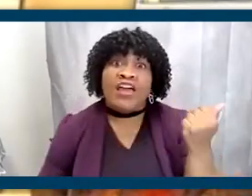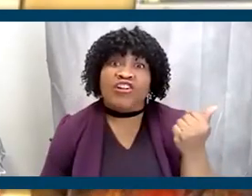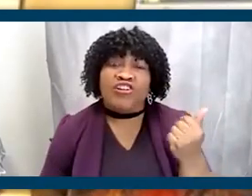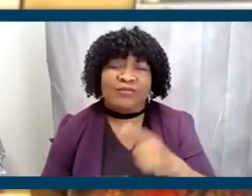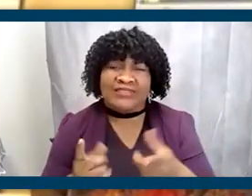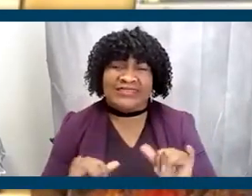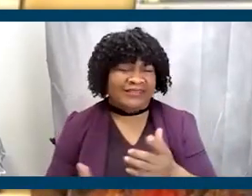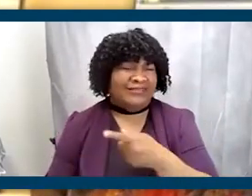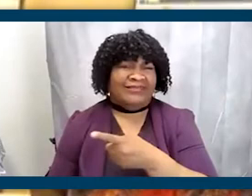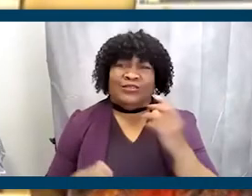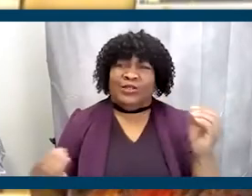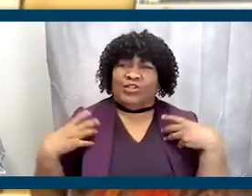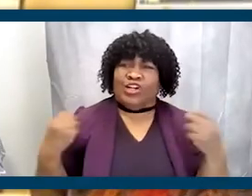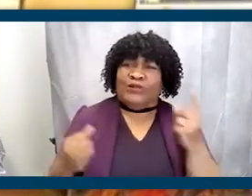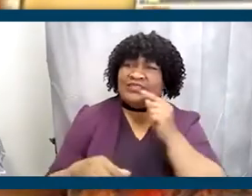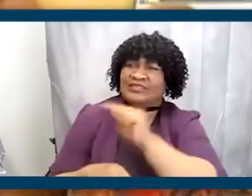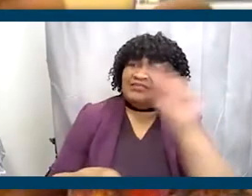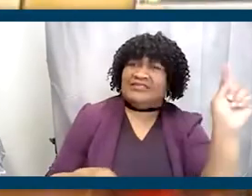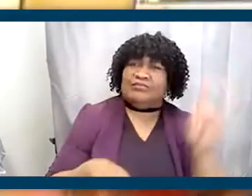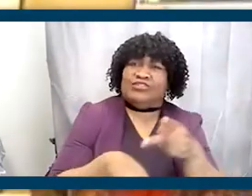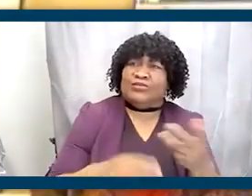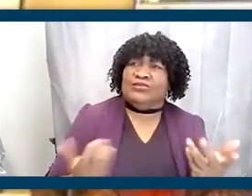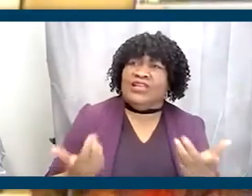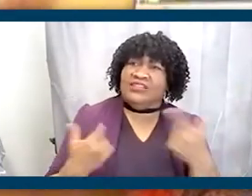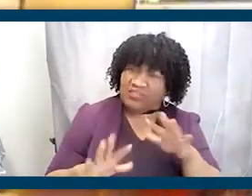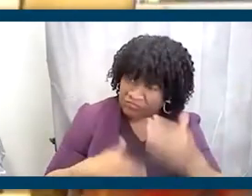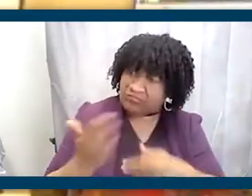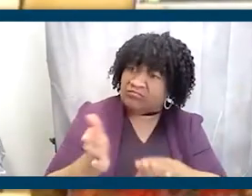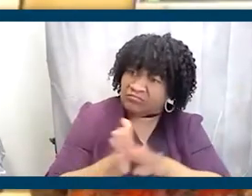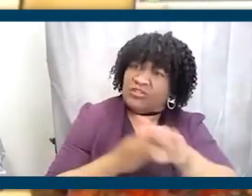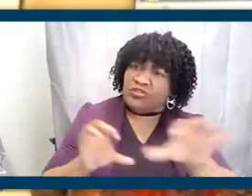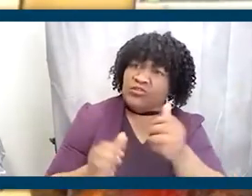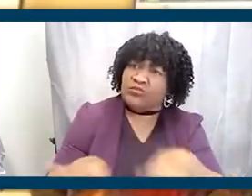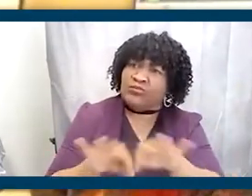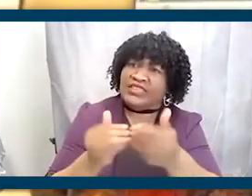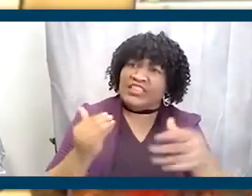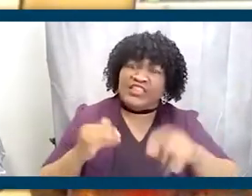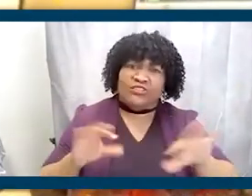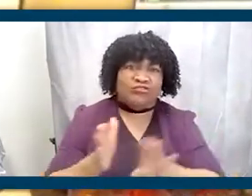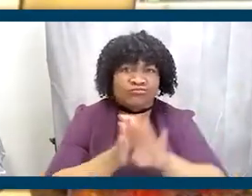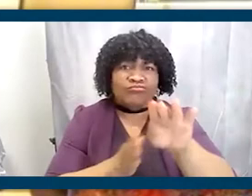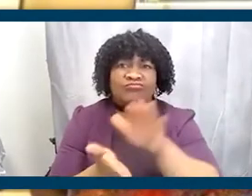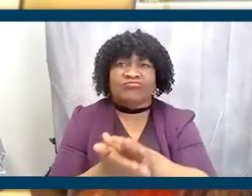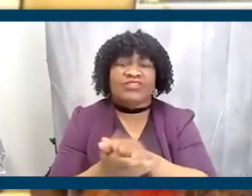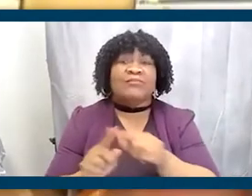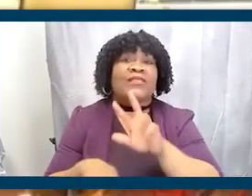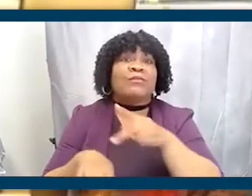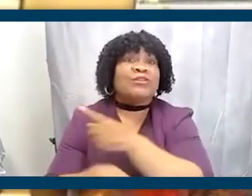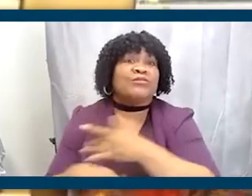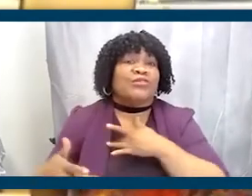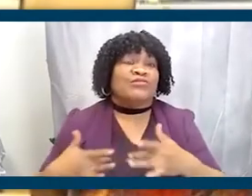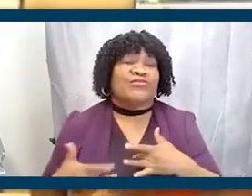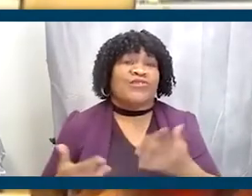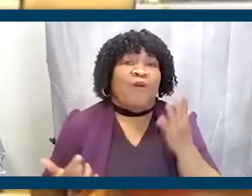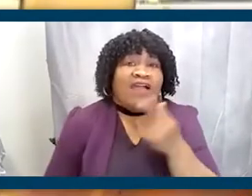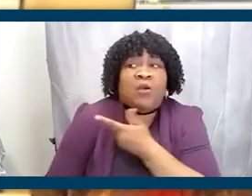these folks didn't have courage to basically just move the school, do the things you need to do, but they were more concerned about making people